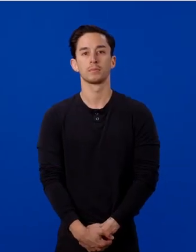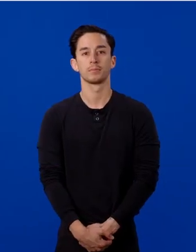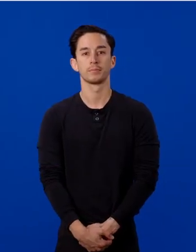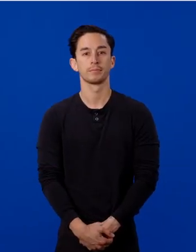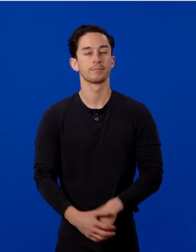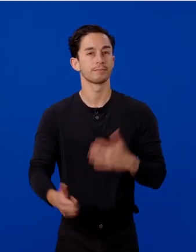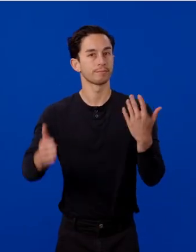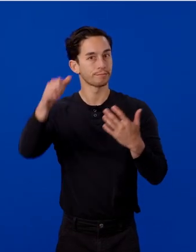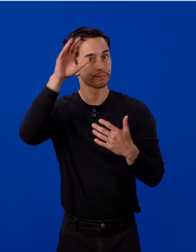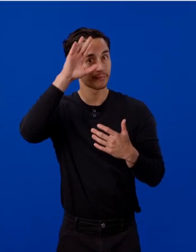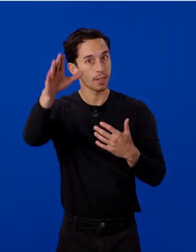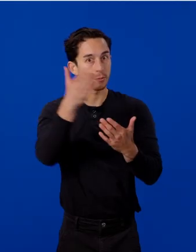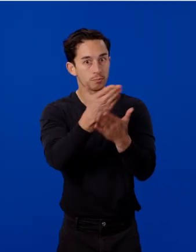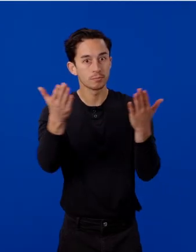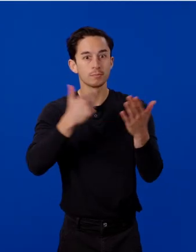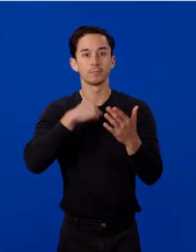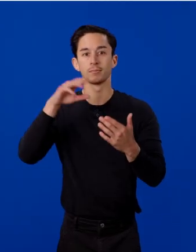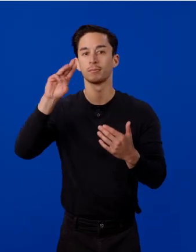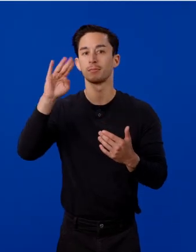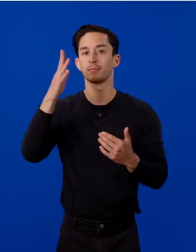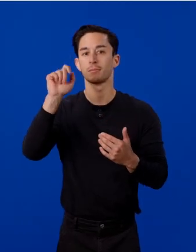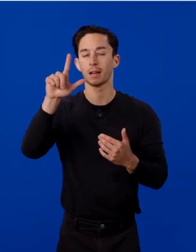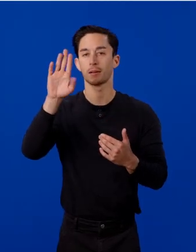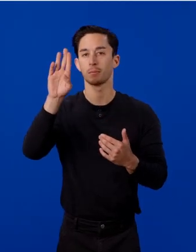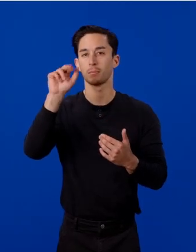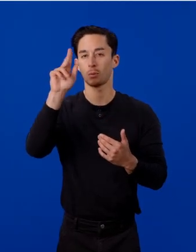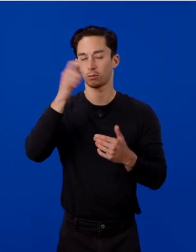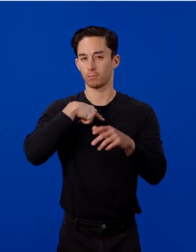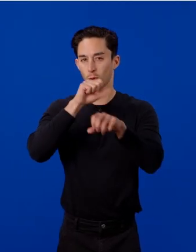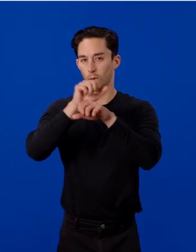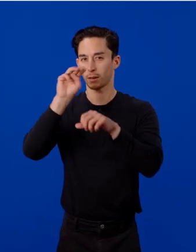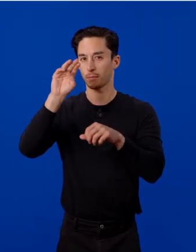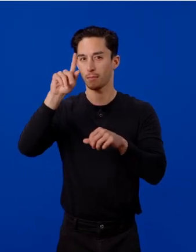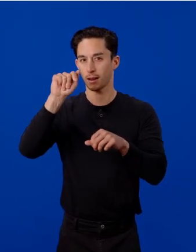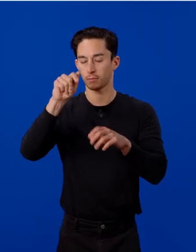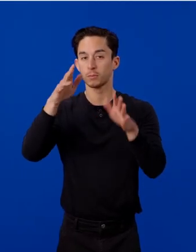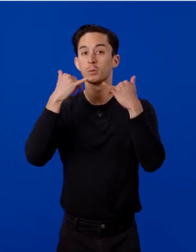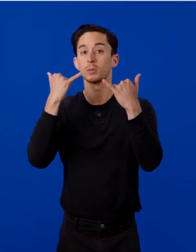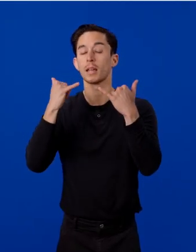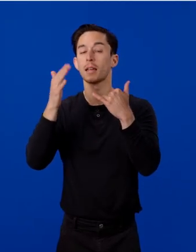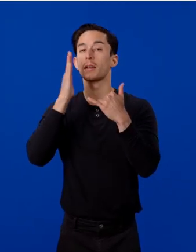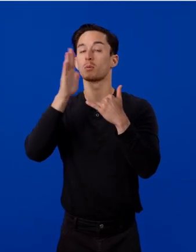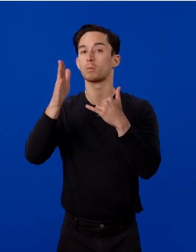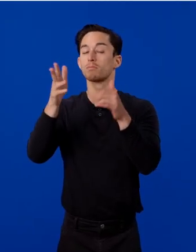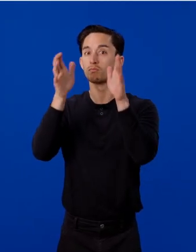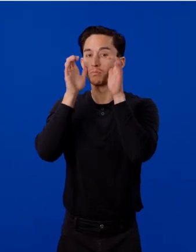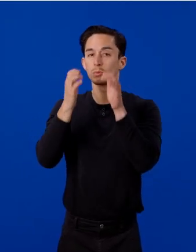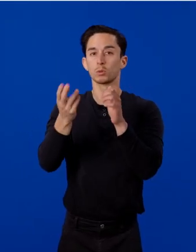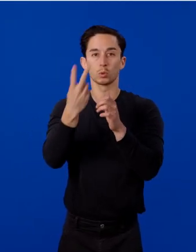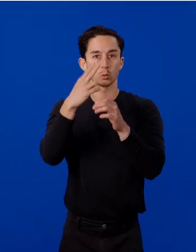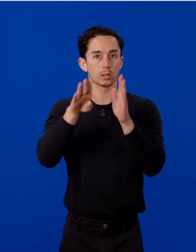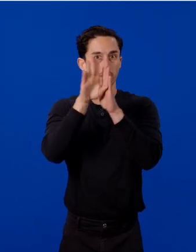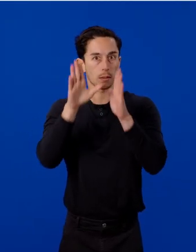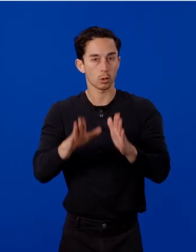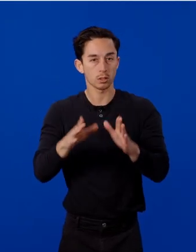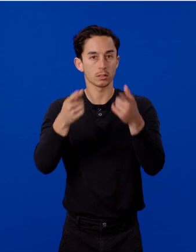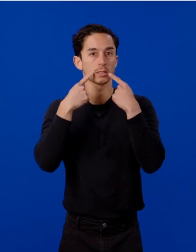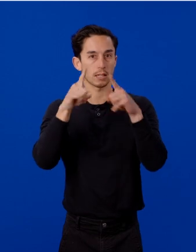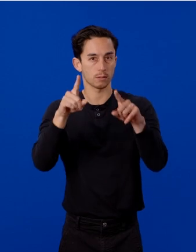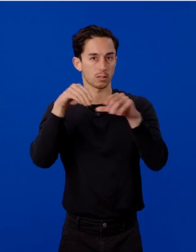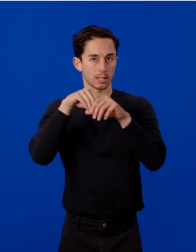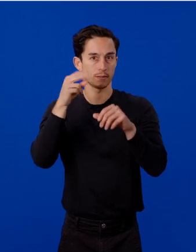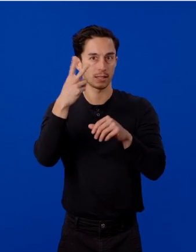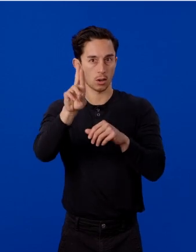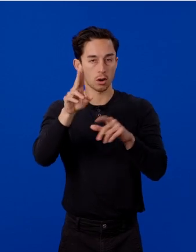Hello, everyone. I'm Michael Bork from Meta. Today, you'll hear from two developers who've each found success in VR, albeit through different